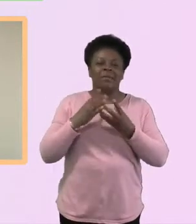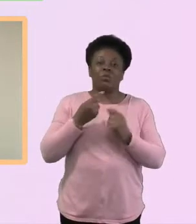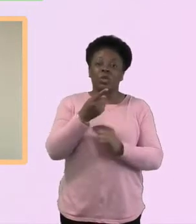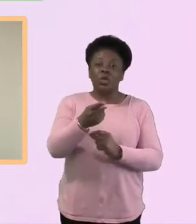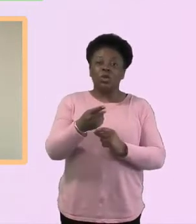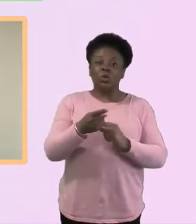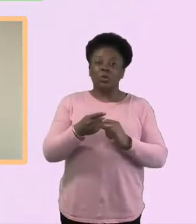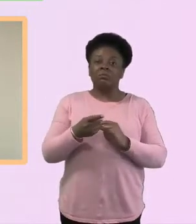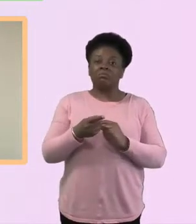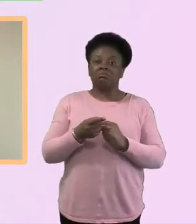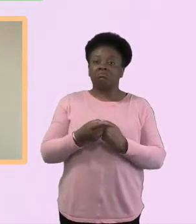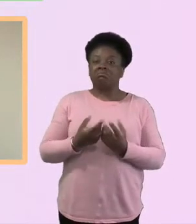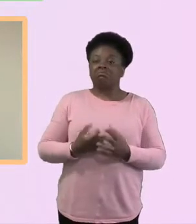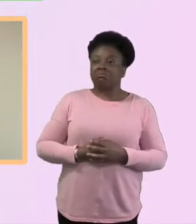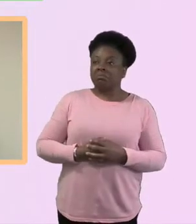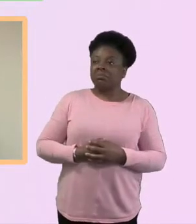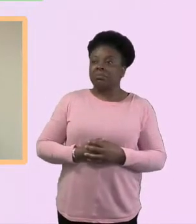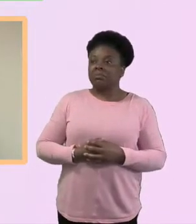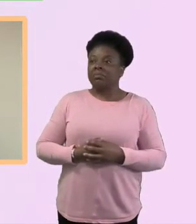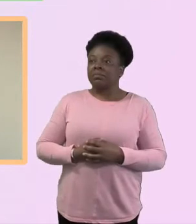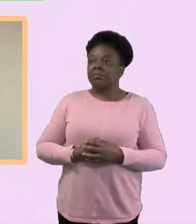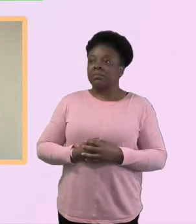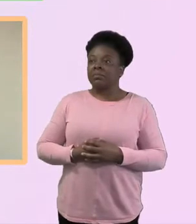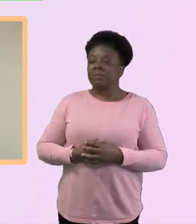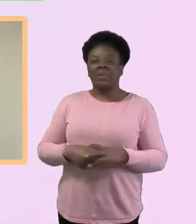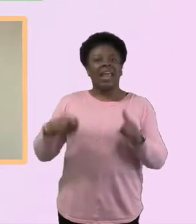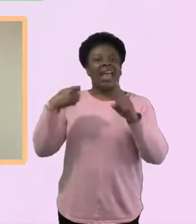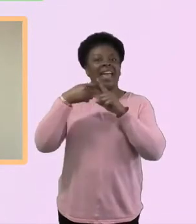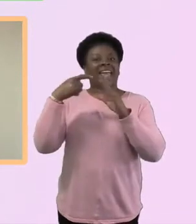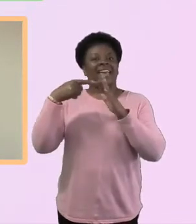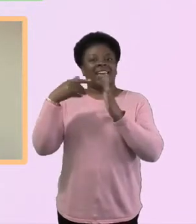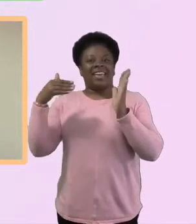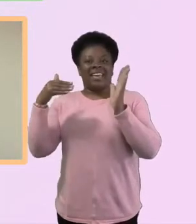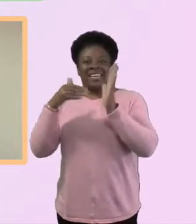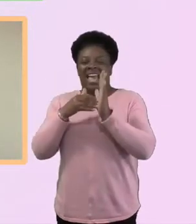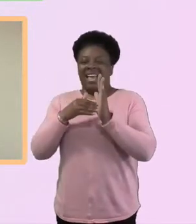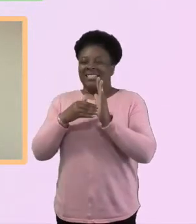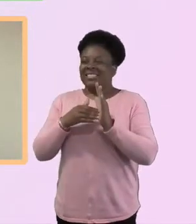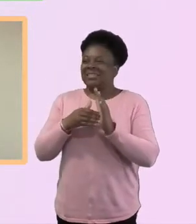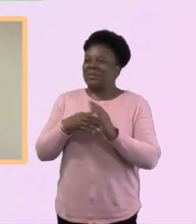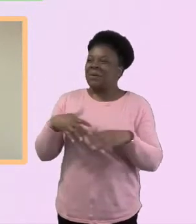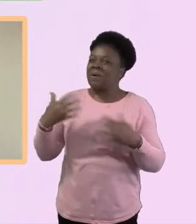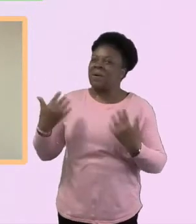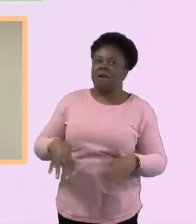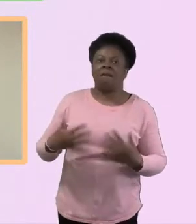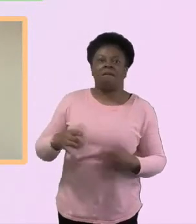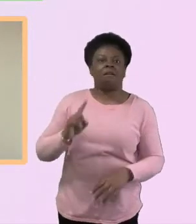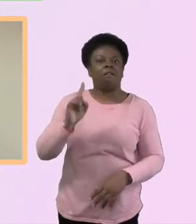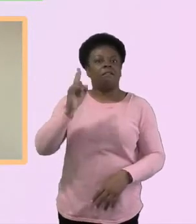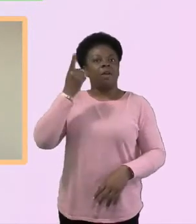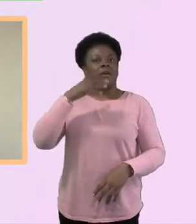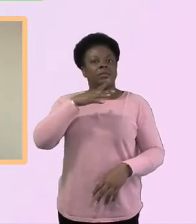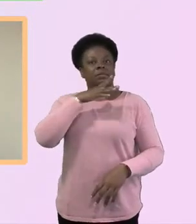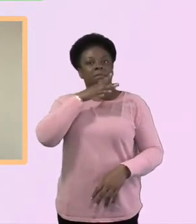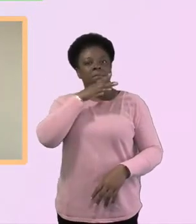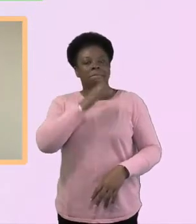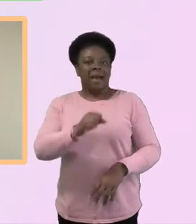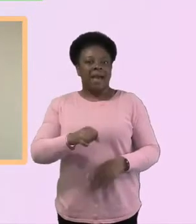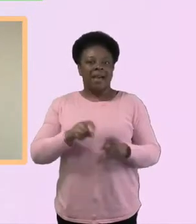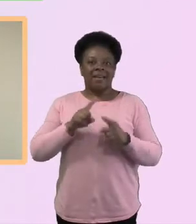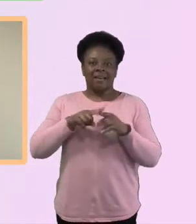I mean, straight off the bat, they, the first young man that was speaking, when he was talking about those relational